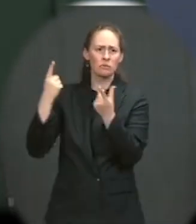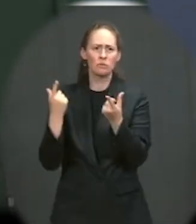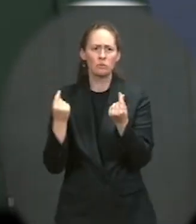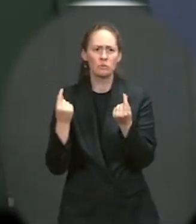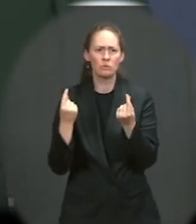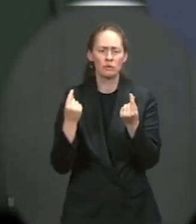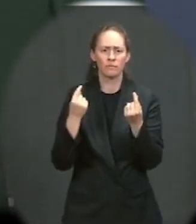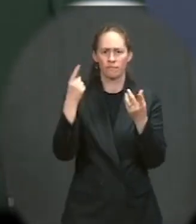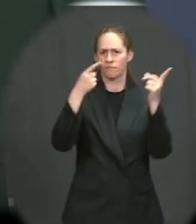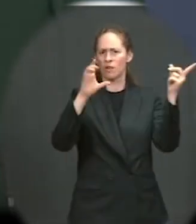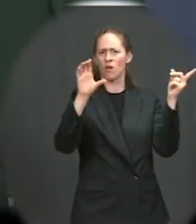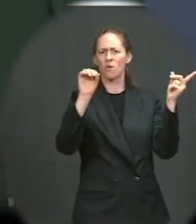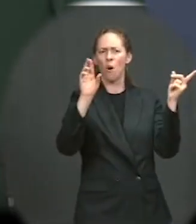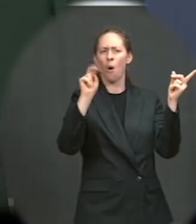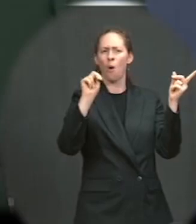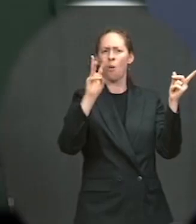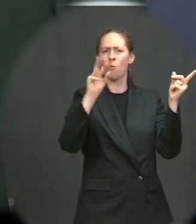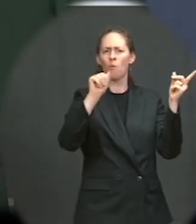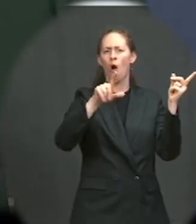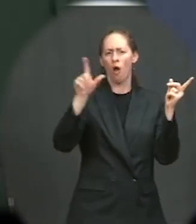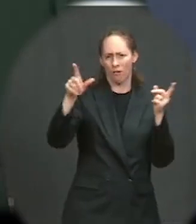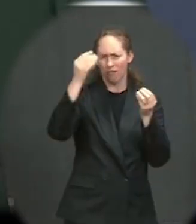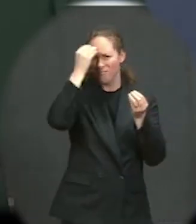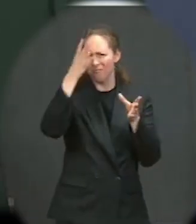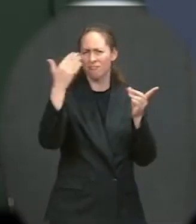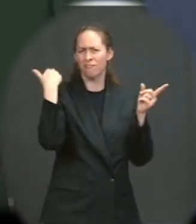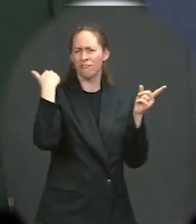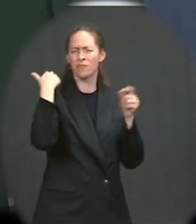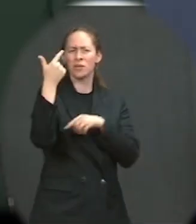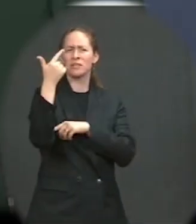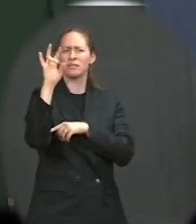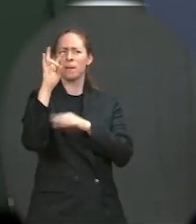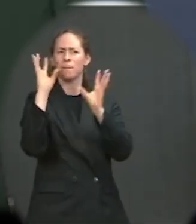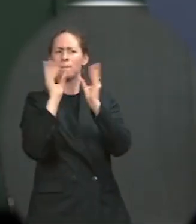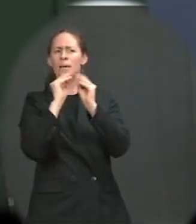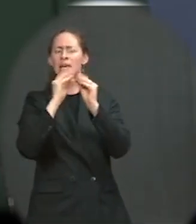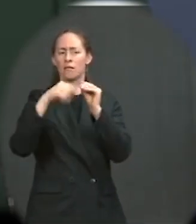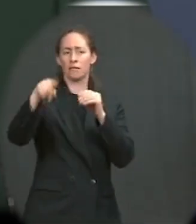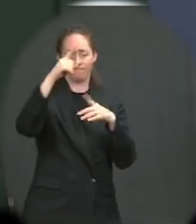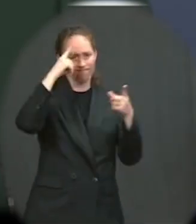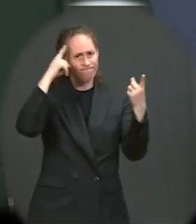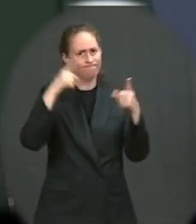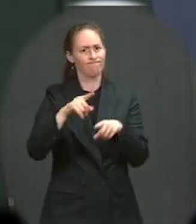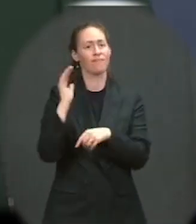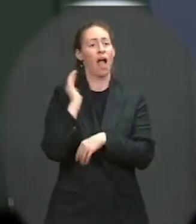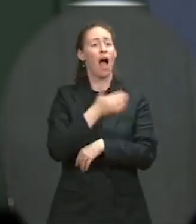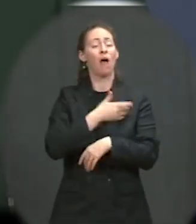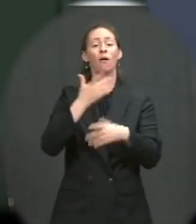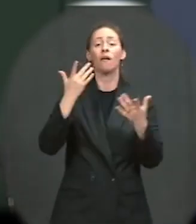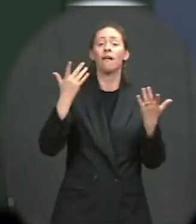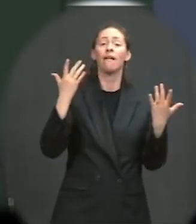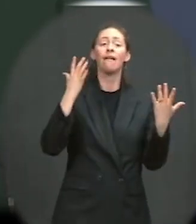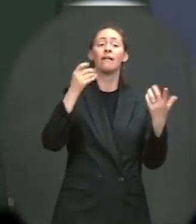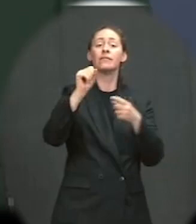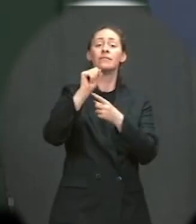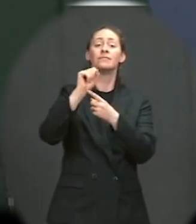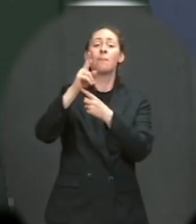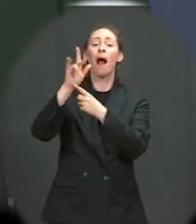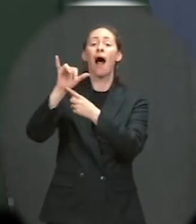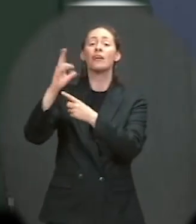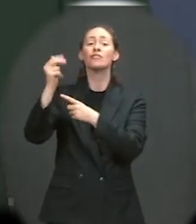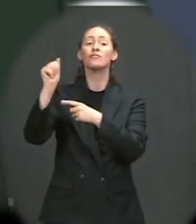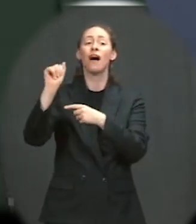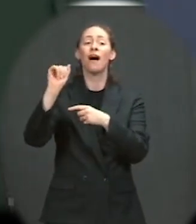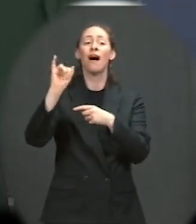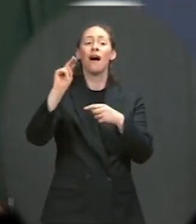committed to ensuring that global supply chains are free from the use of forced labor. And there, which was a significant statement and